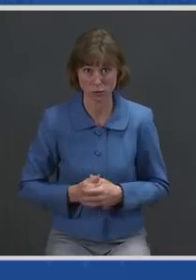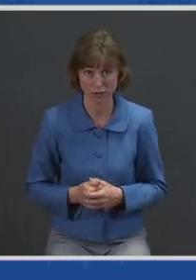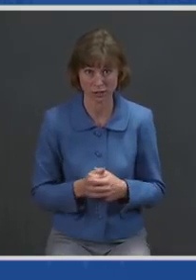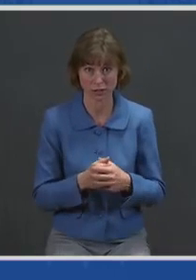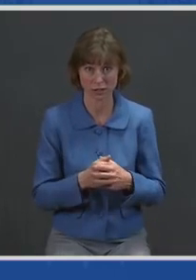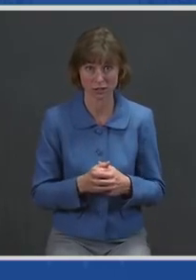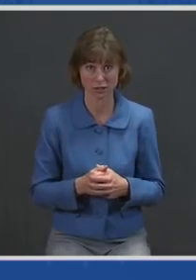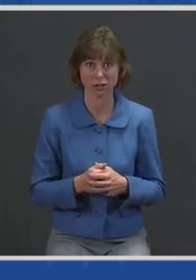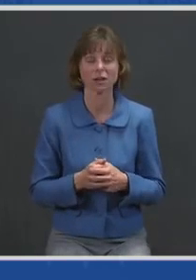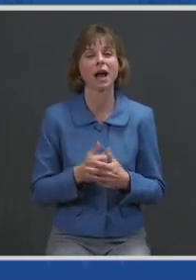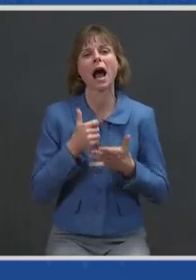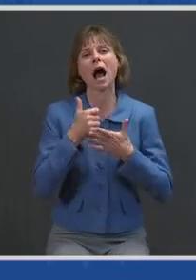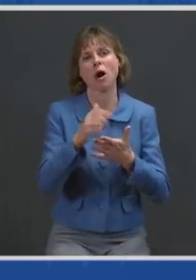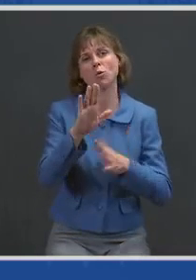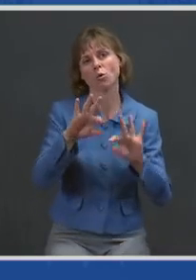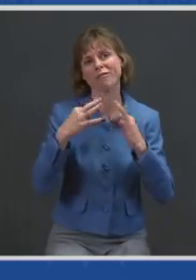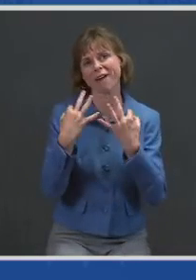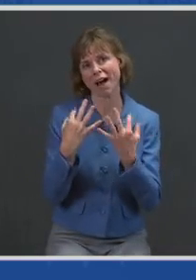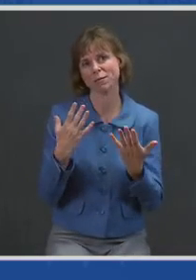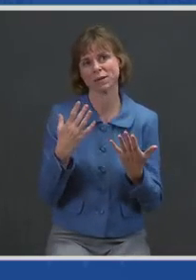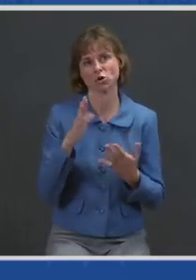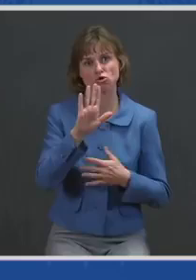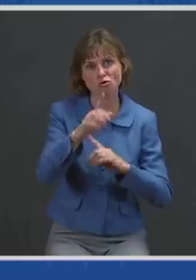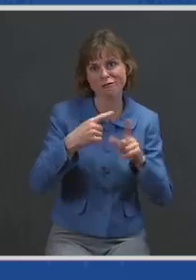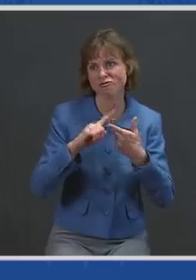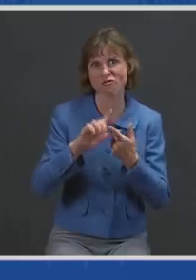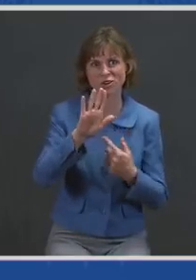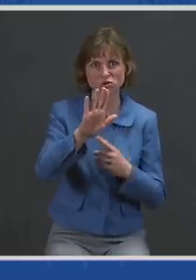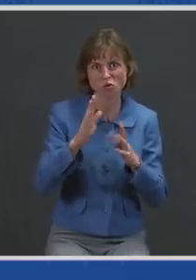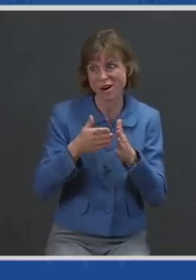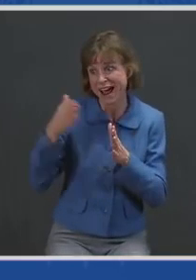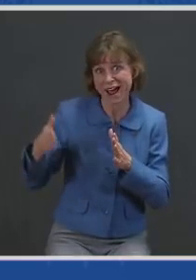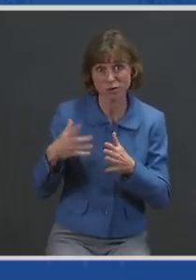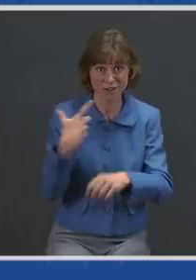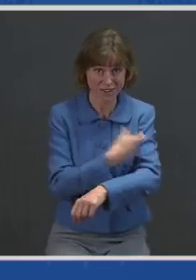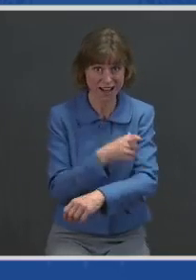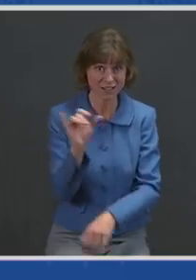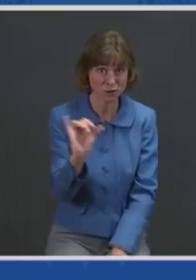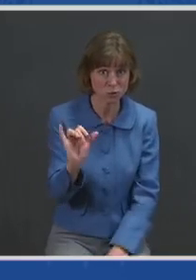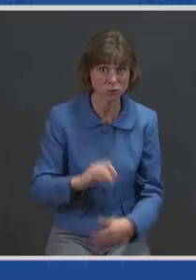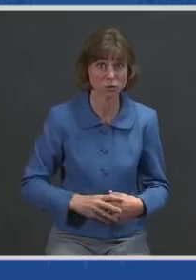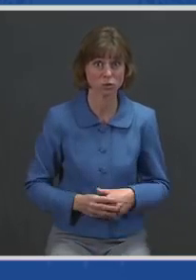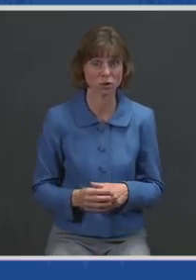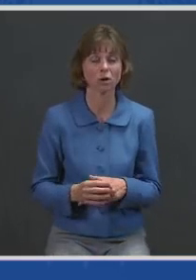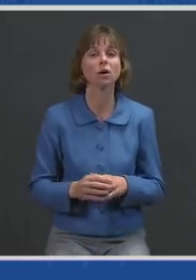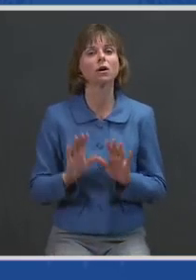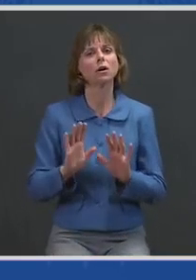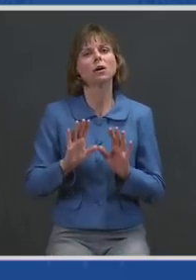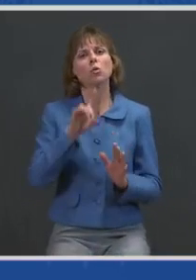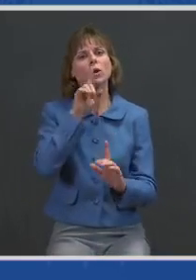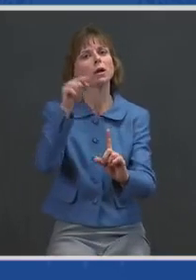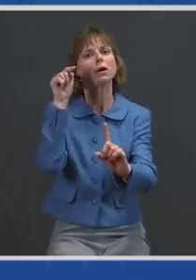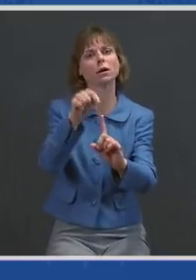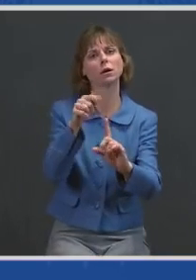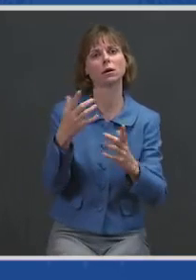And to help your family, your friends, your neighbors get vaccinated as well. Because here's the point.